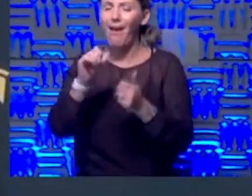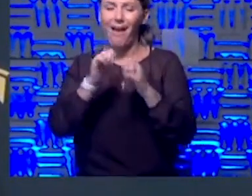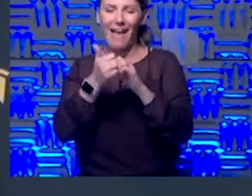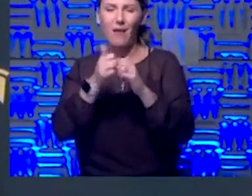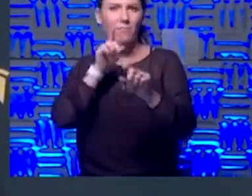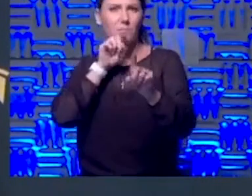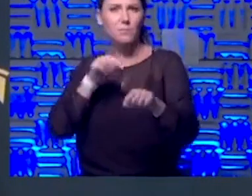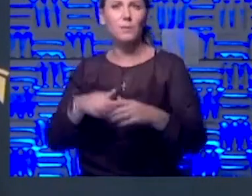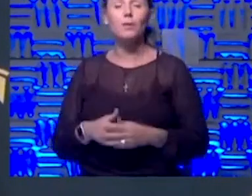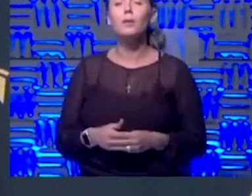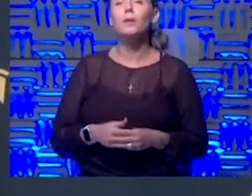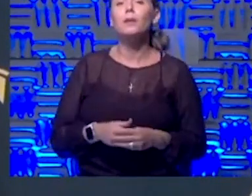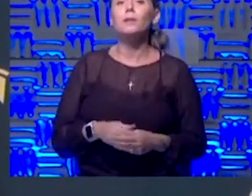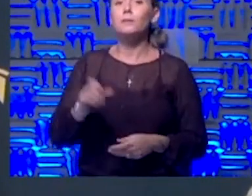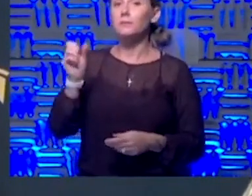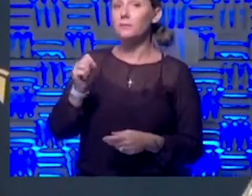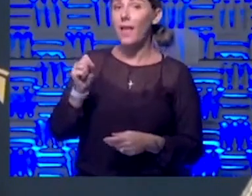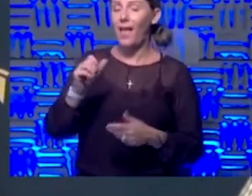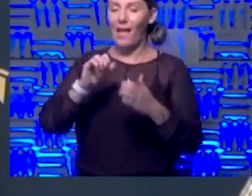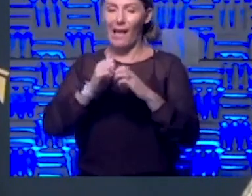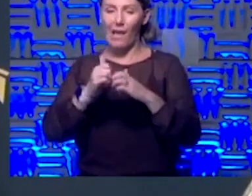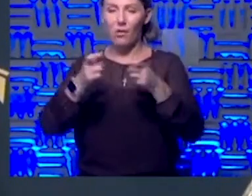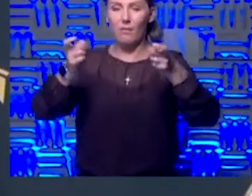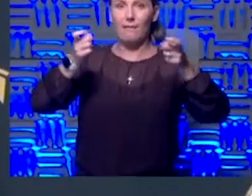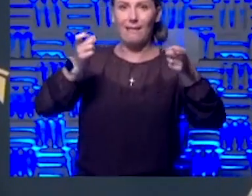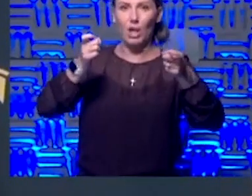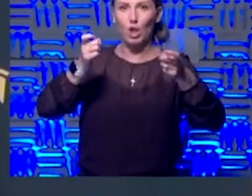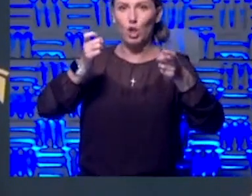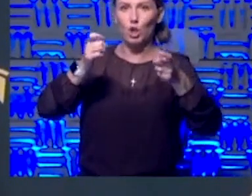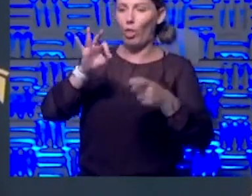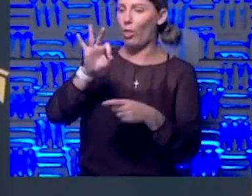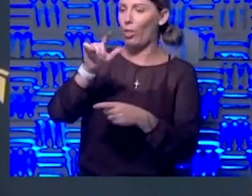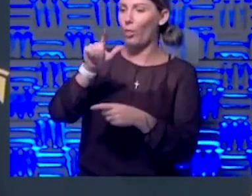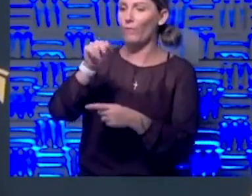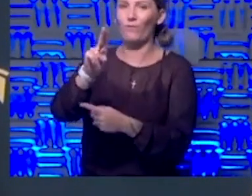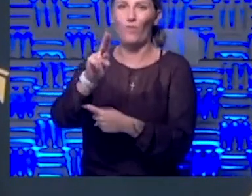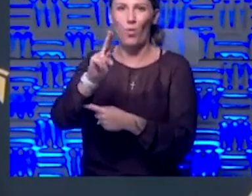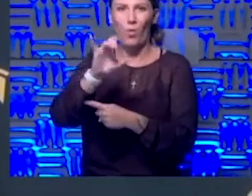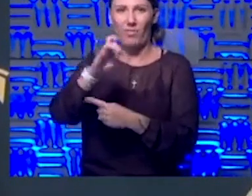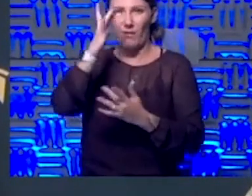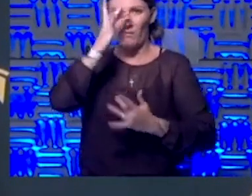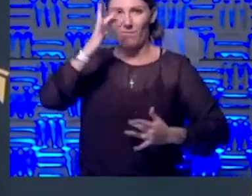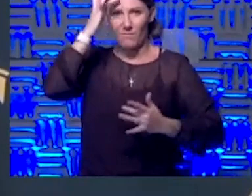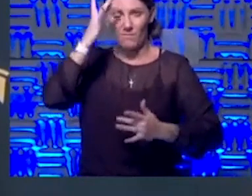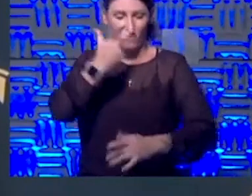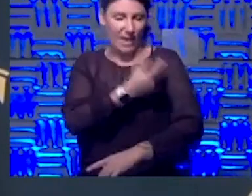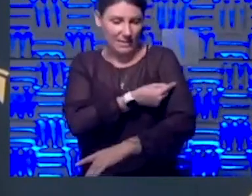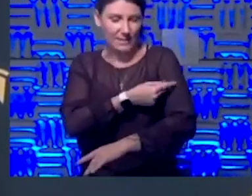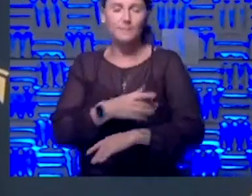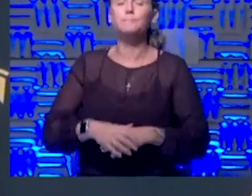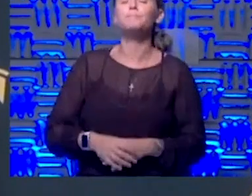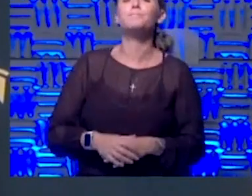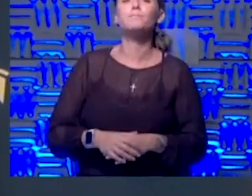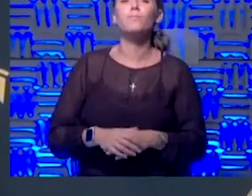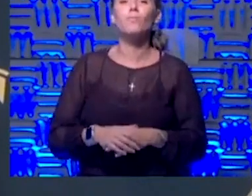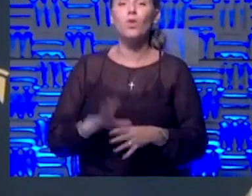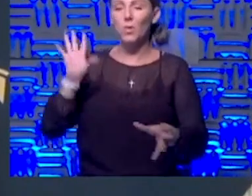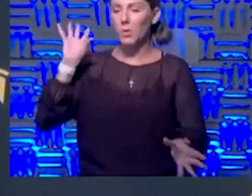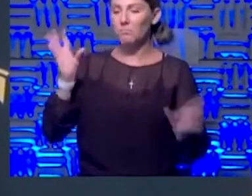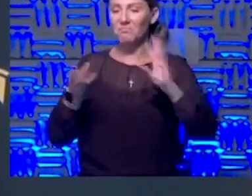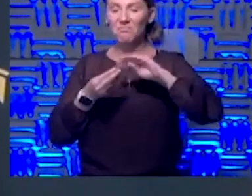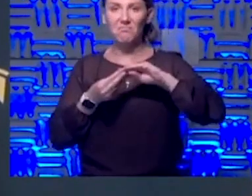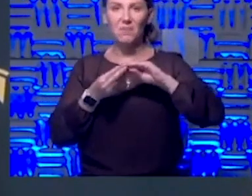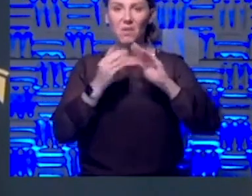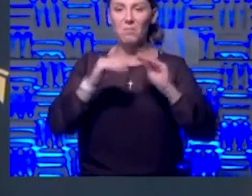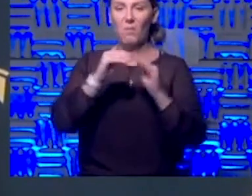look kind of how we handle flu vaccine. You know, that is something that, you know, over time has been more of a